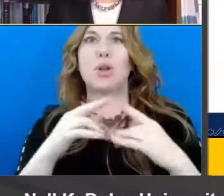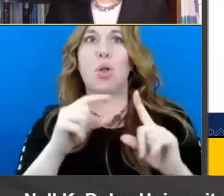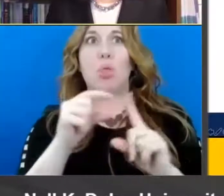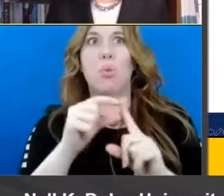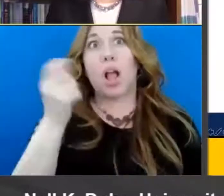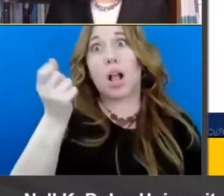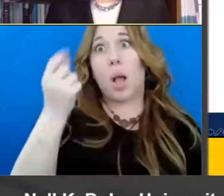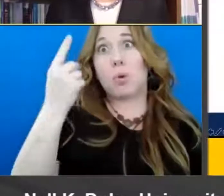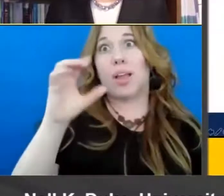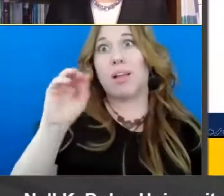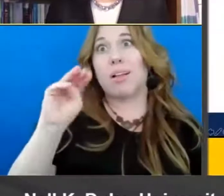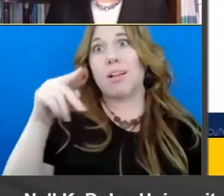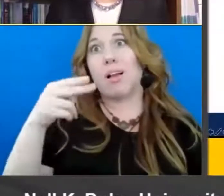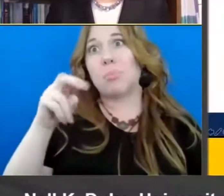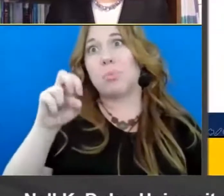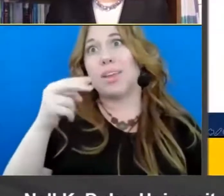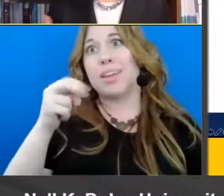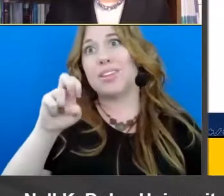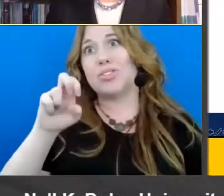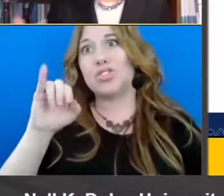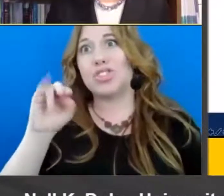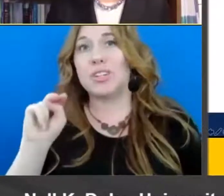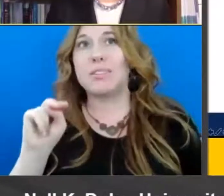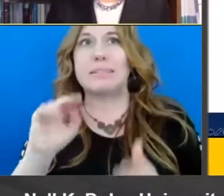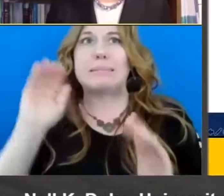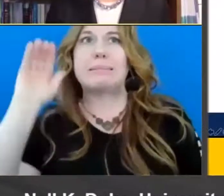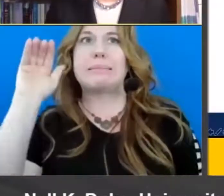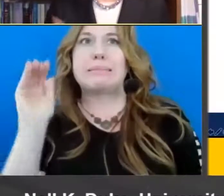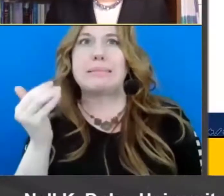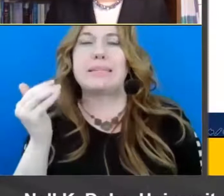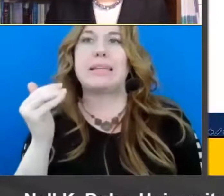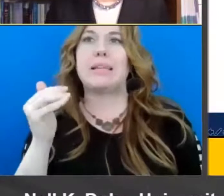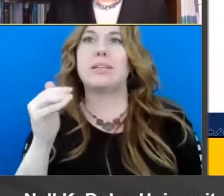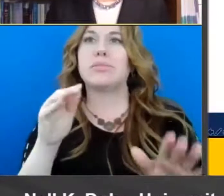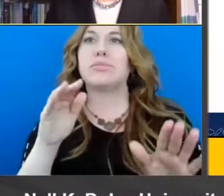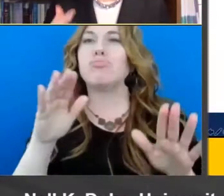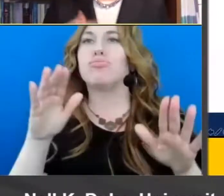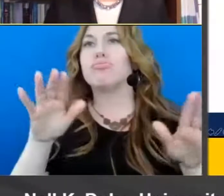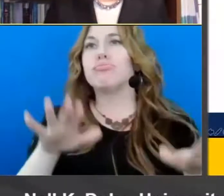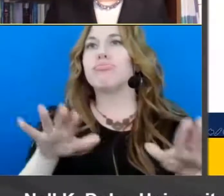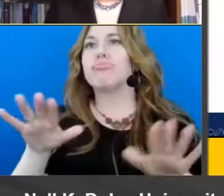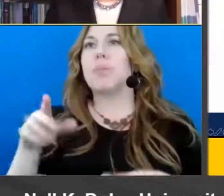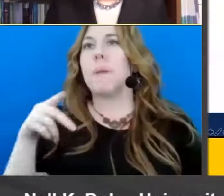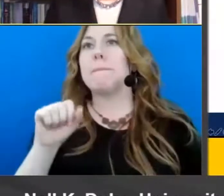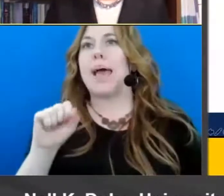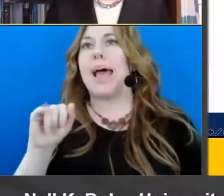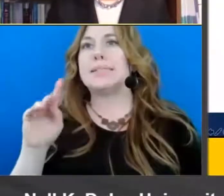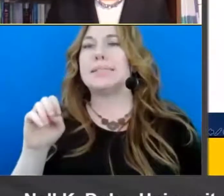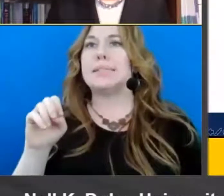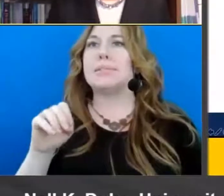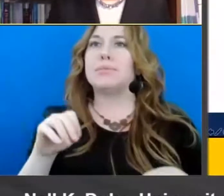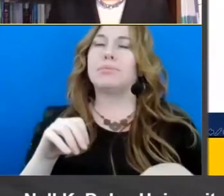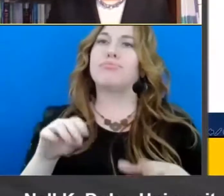uh sometimes um elicits or suggests a fairly passive activity that's very unitary um